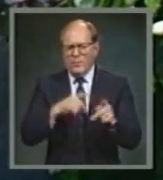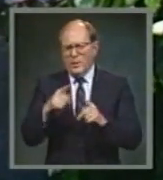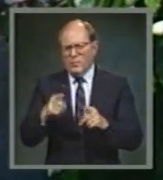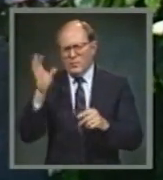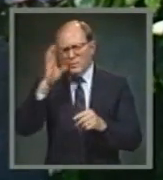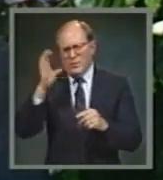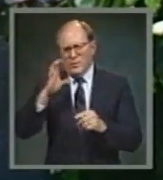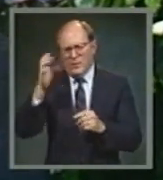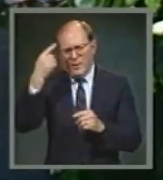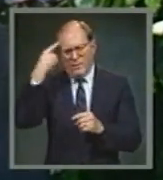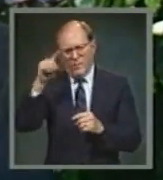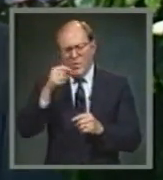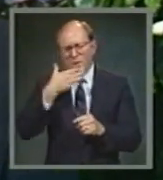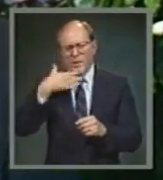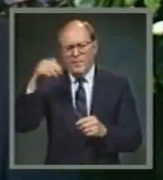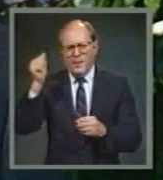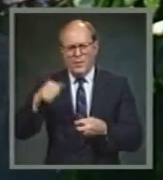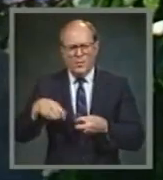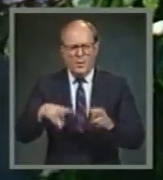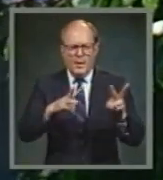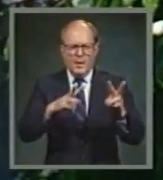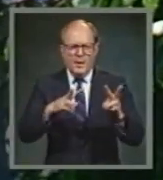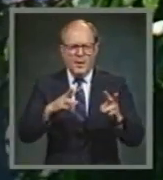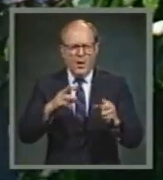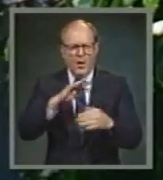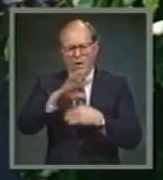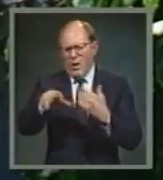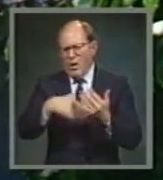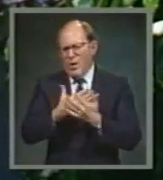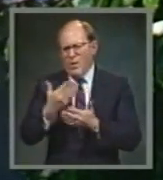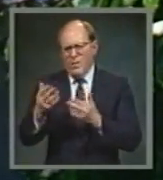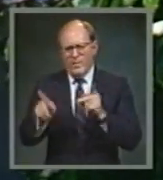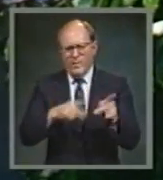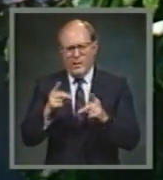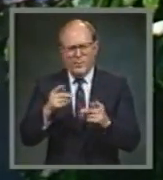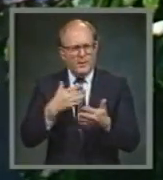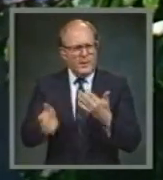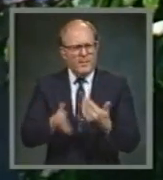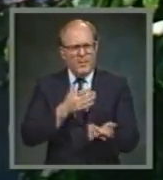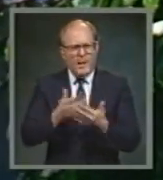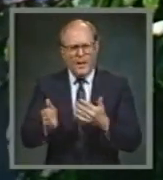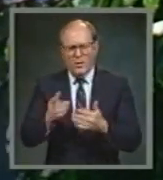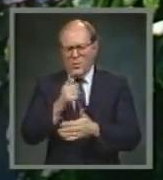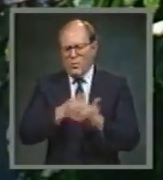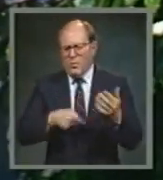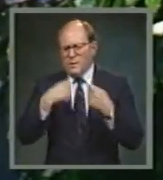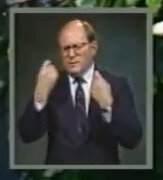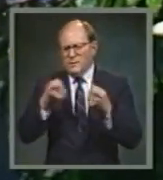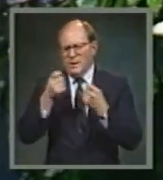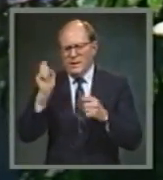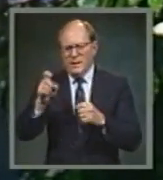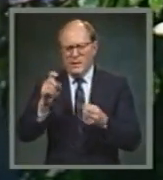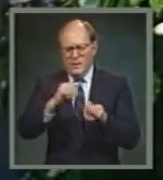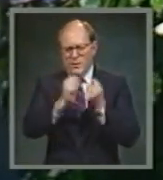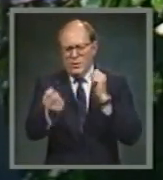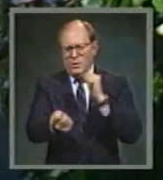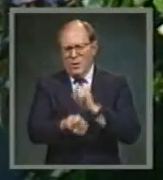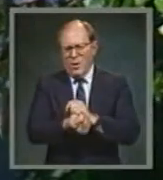better way. But everyone, whatever his sin may be, must turn from it in repentance